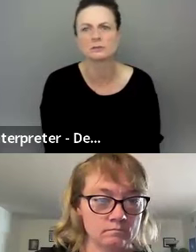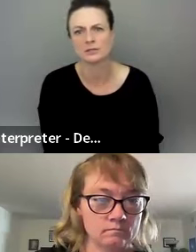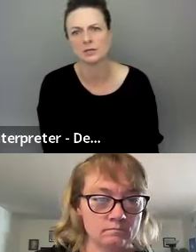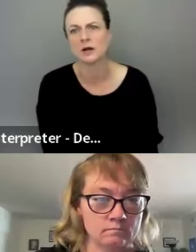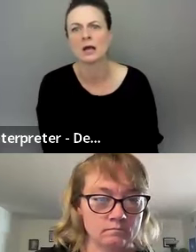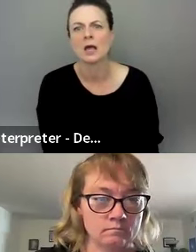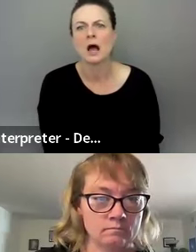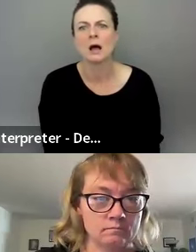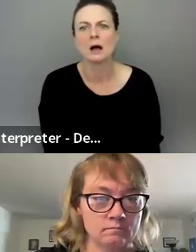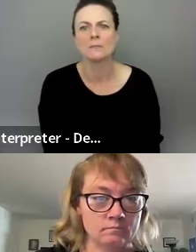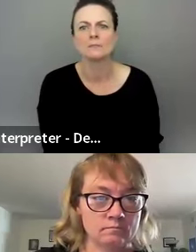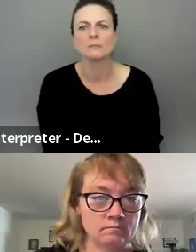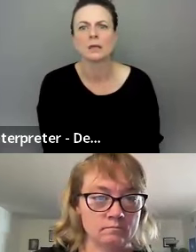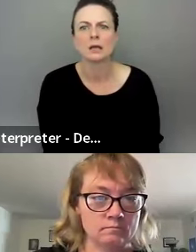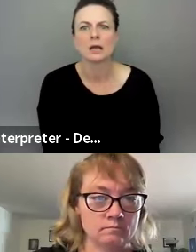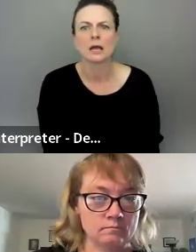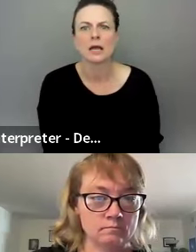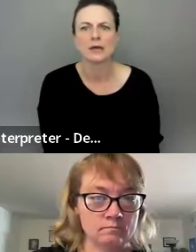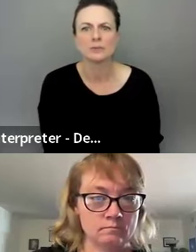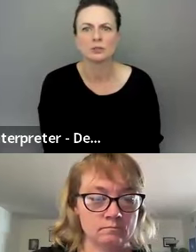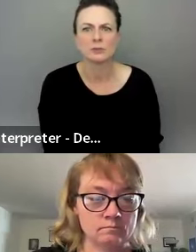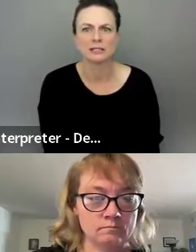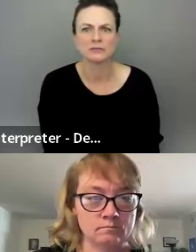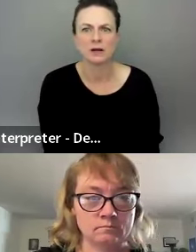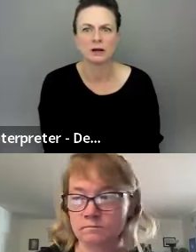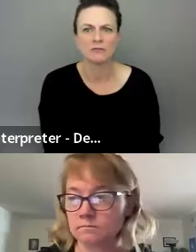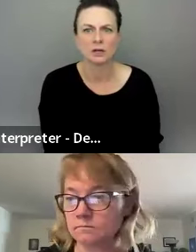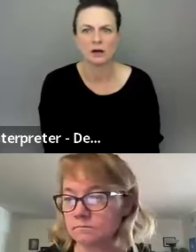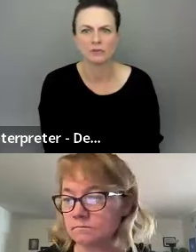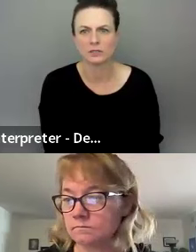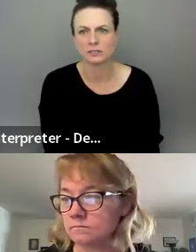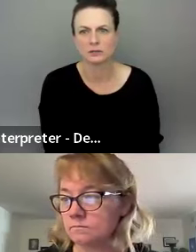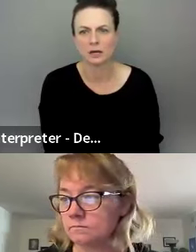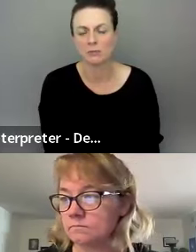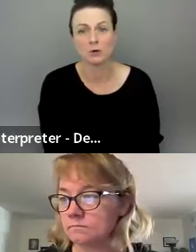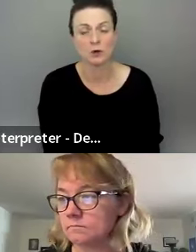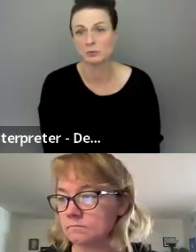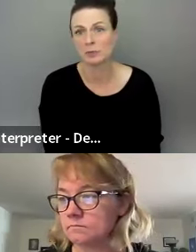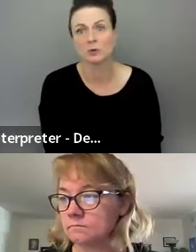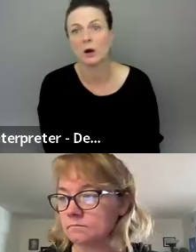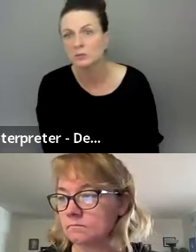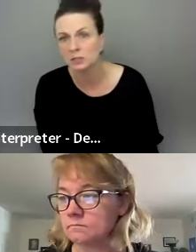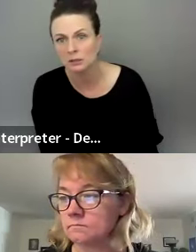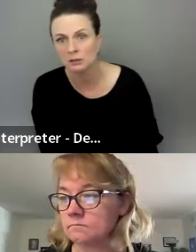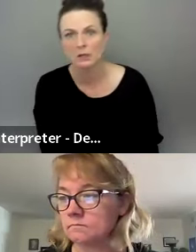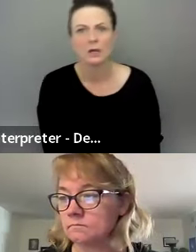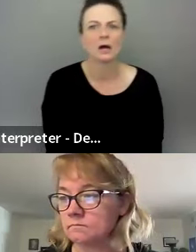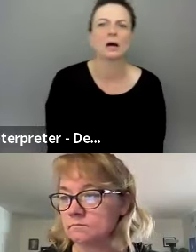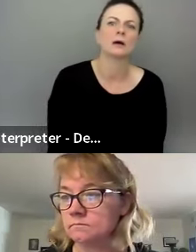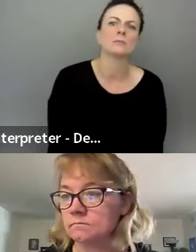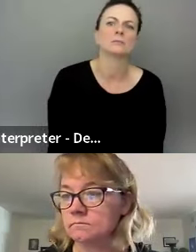deletions, et cetera. Um, and the perspective of the conference, um, those people who hosted,